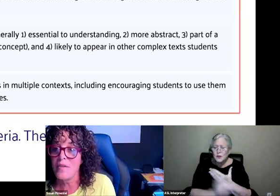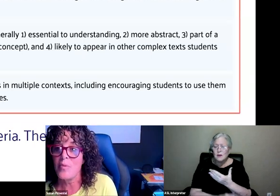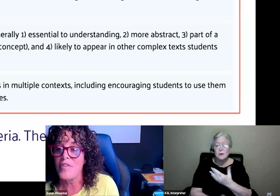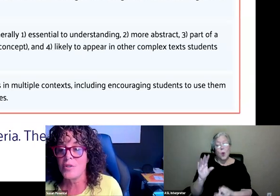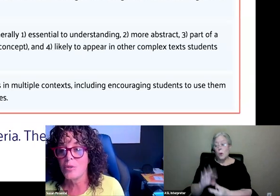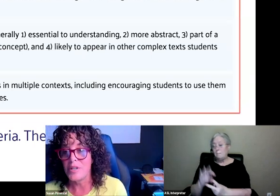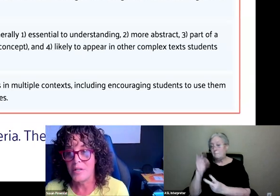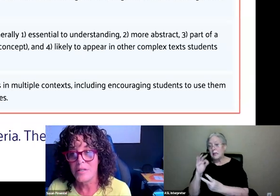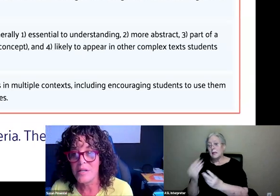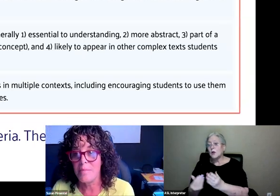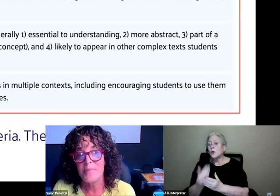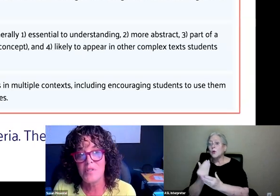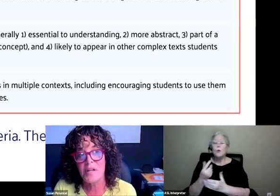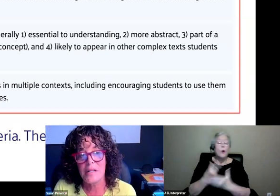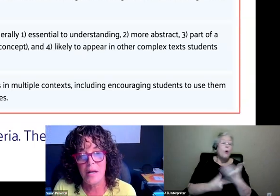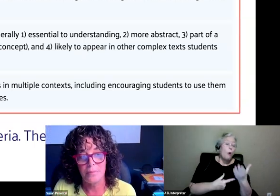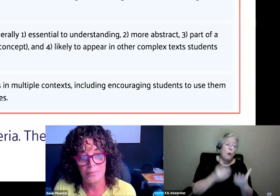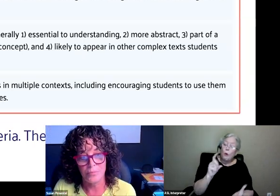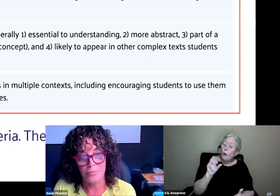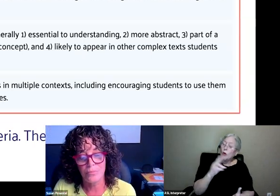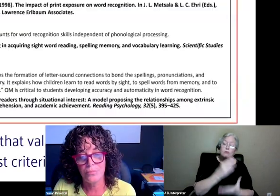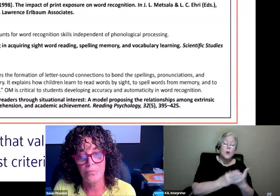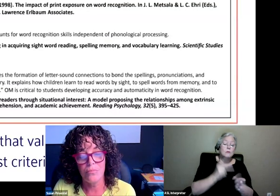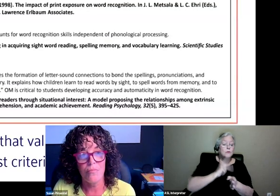it as part of a professional learning team. So next slide.